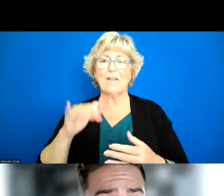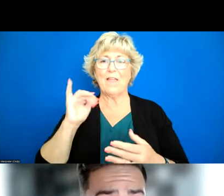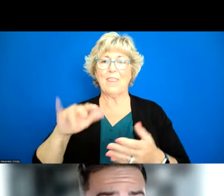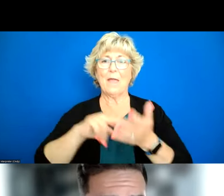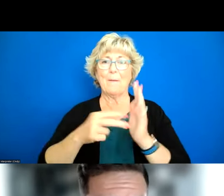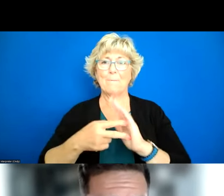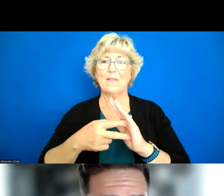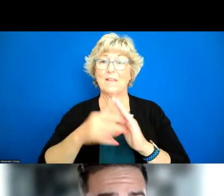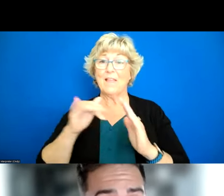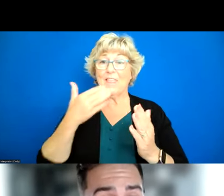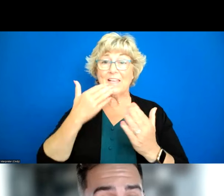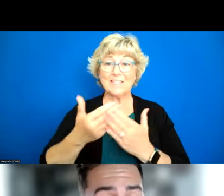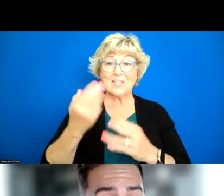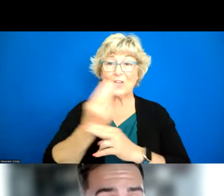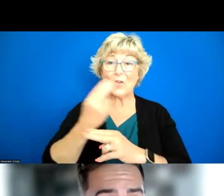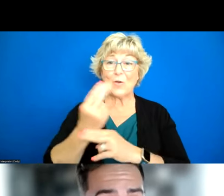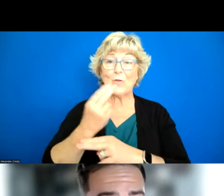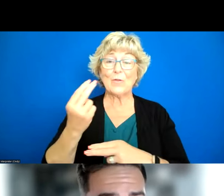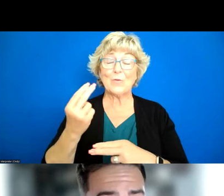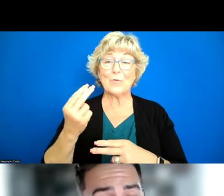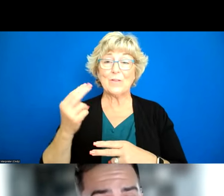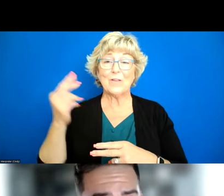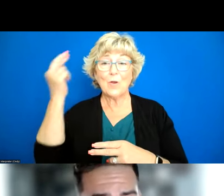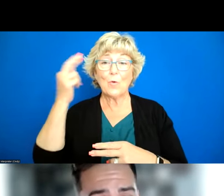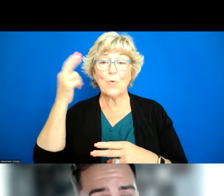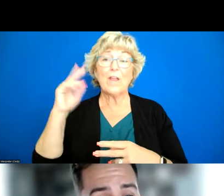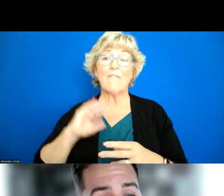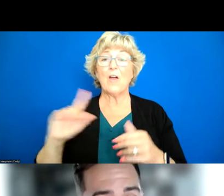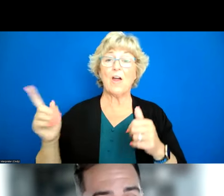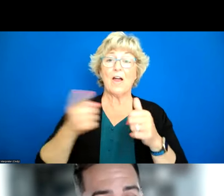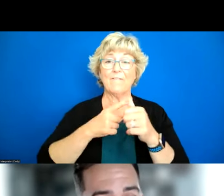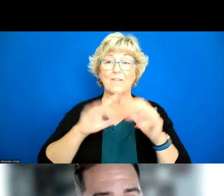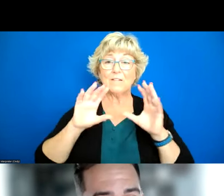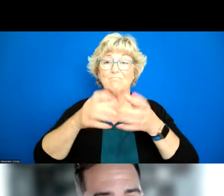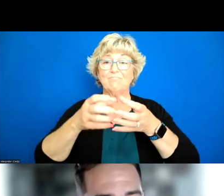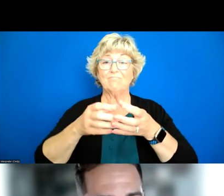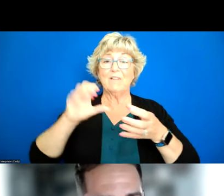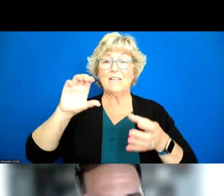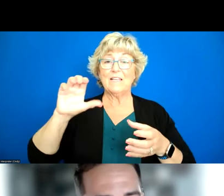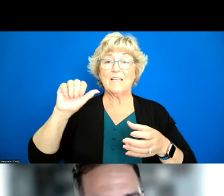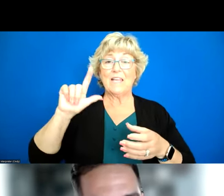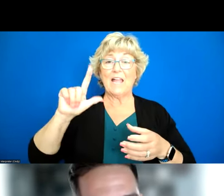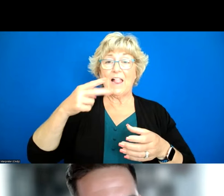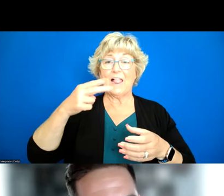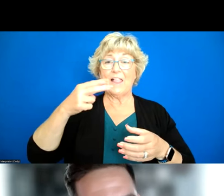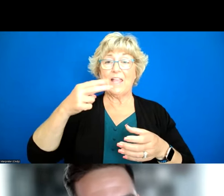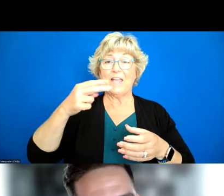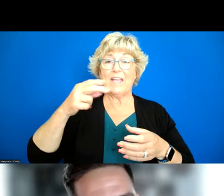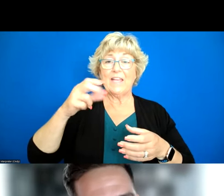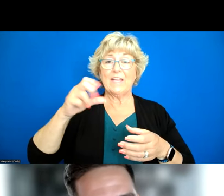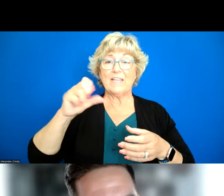it a really great use case for our first iteration of this cal hhs equity dashboard